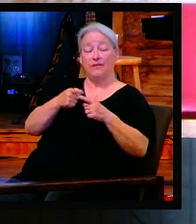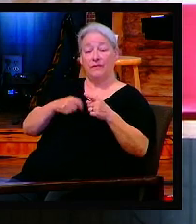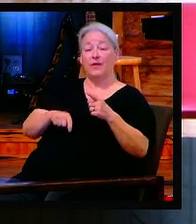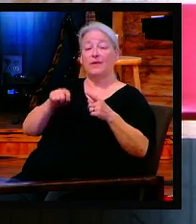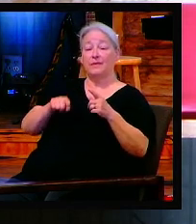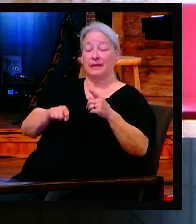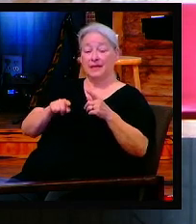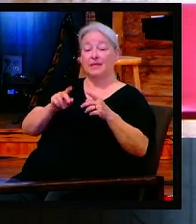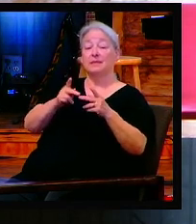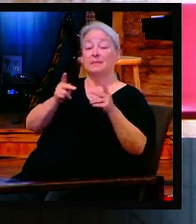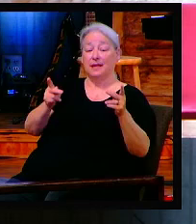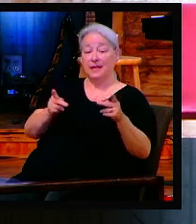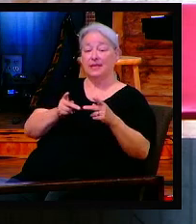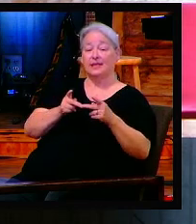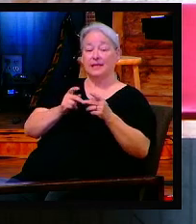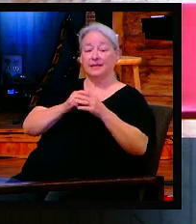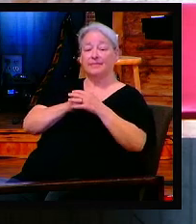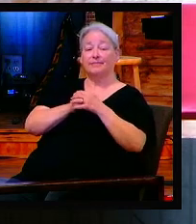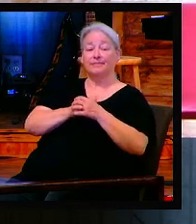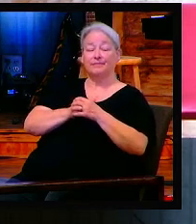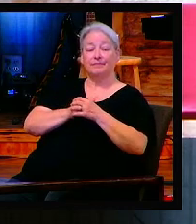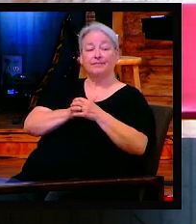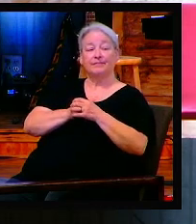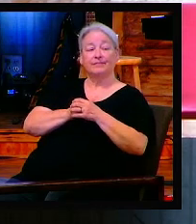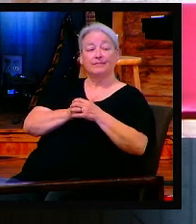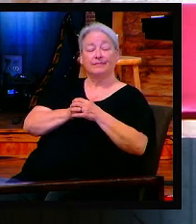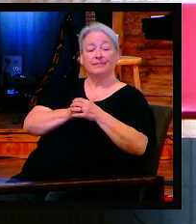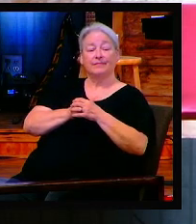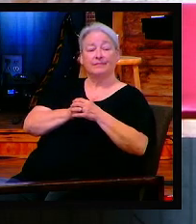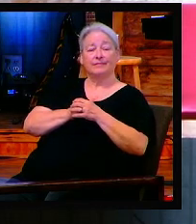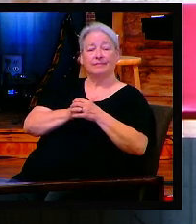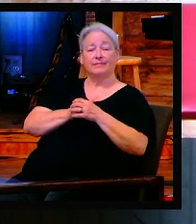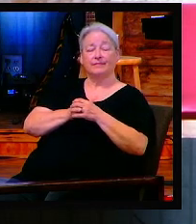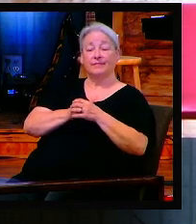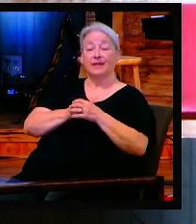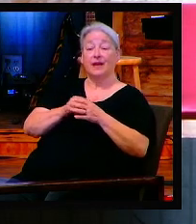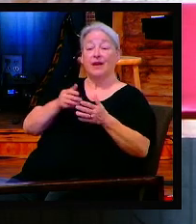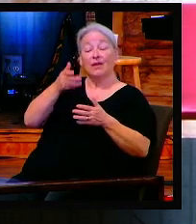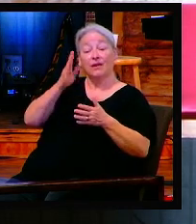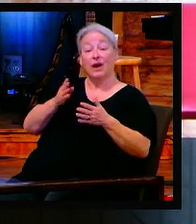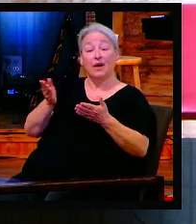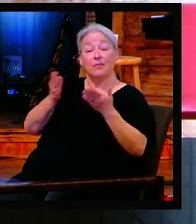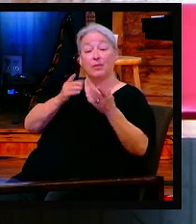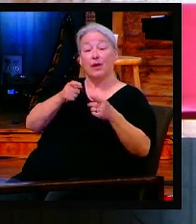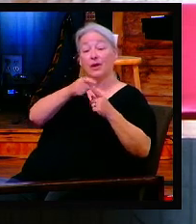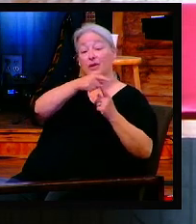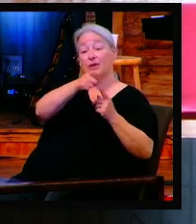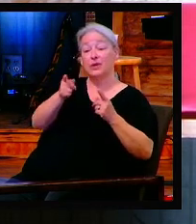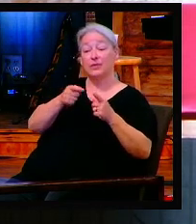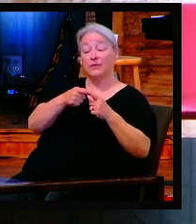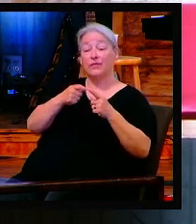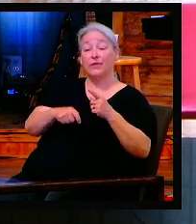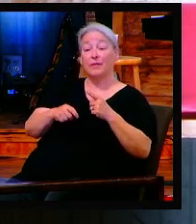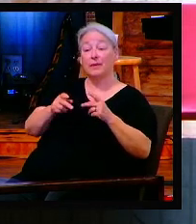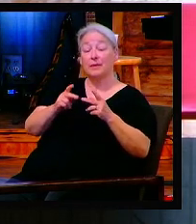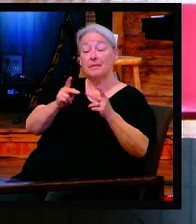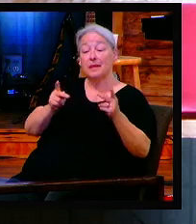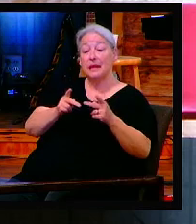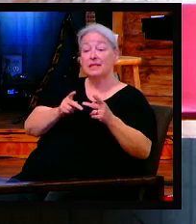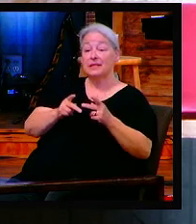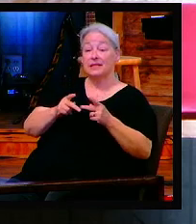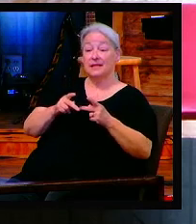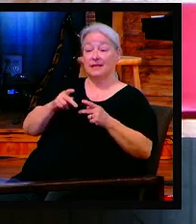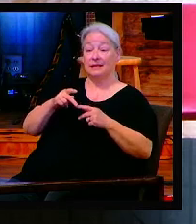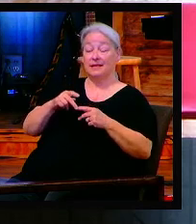brought you out of a place? My goodness. Whether it was psychological, mental, spiritual, physical, God